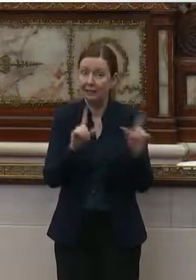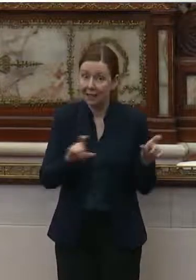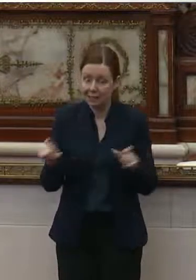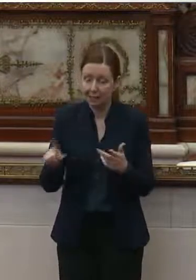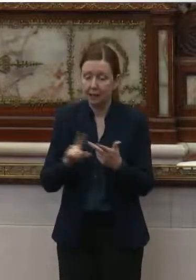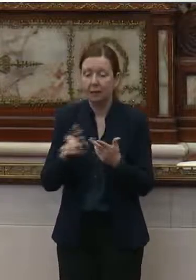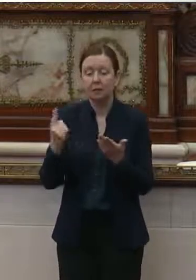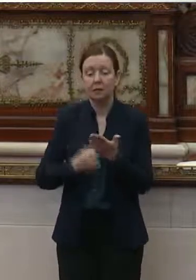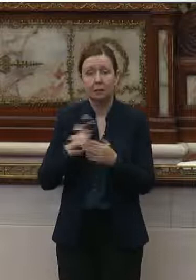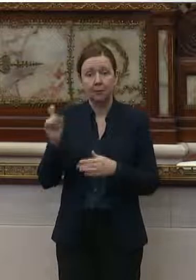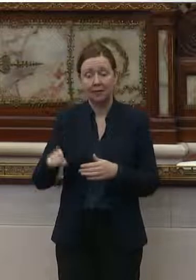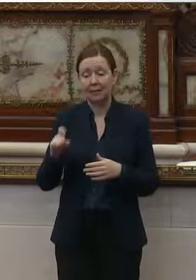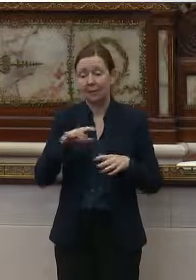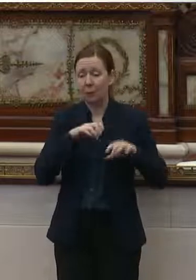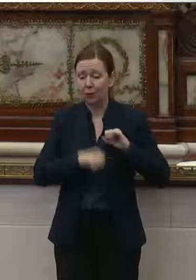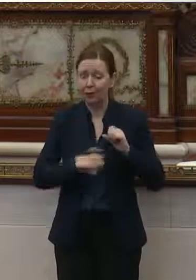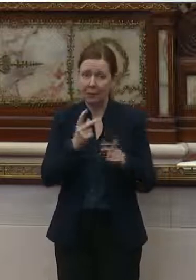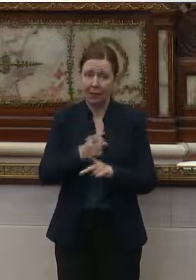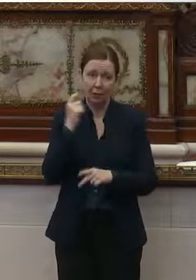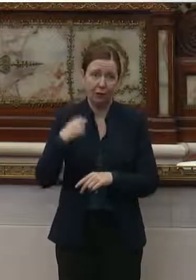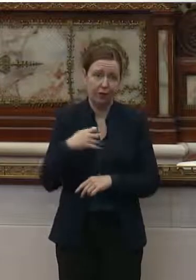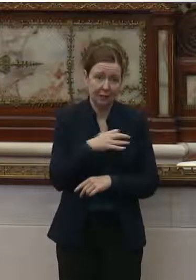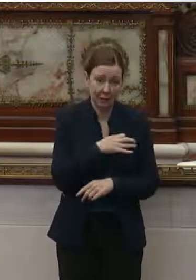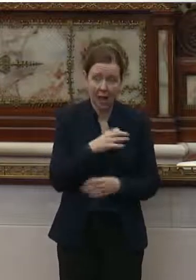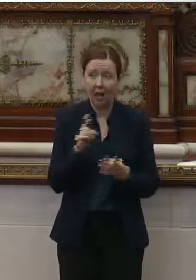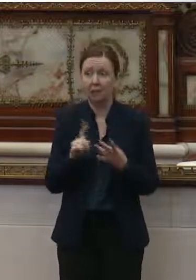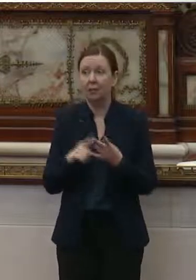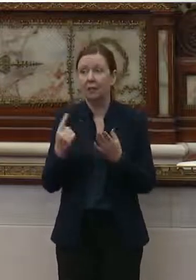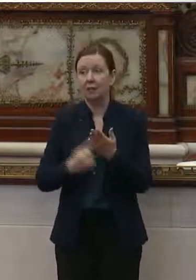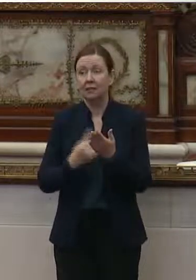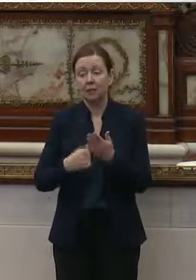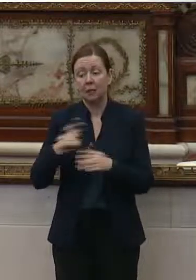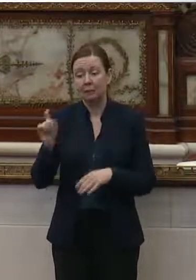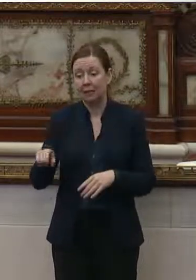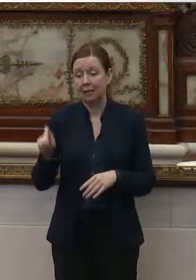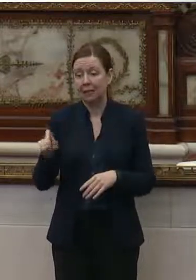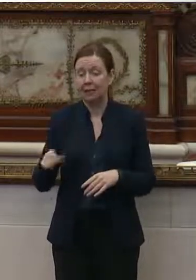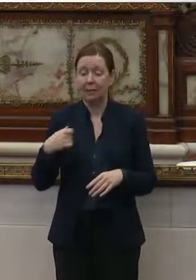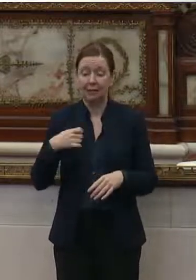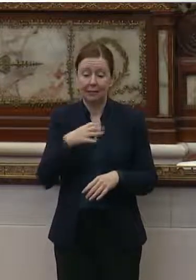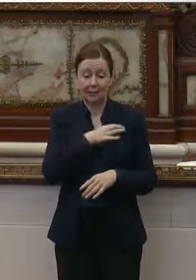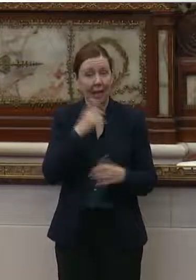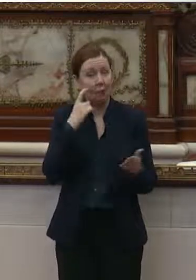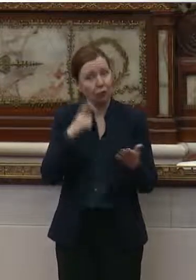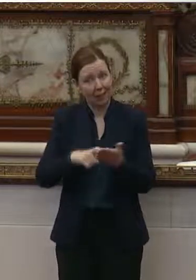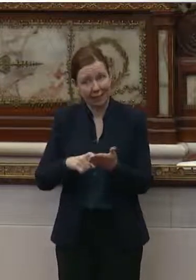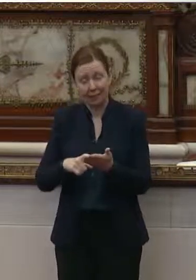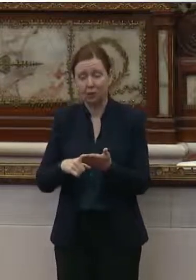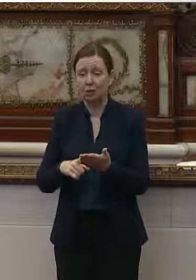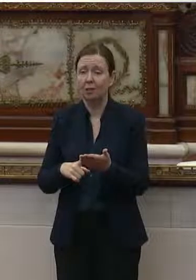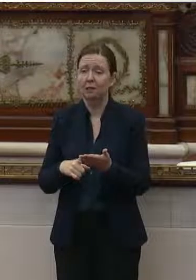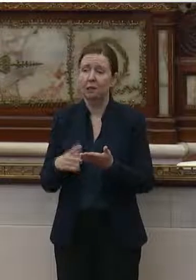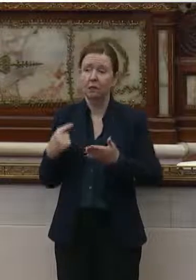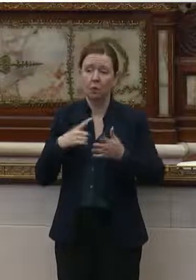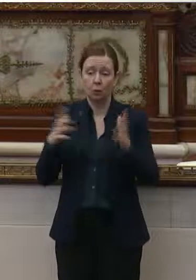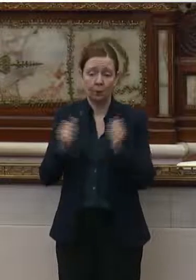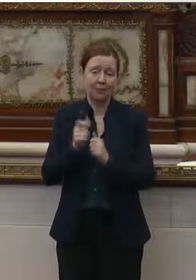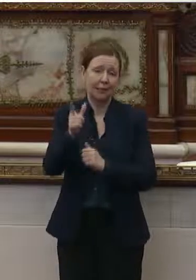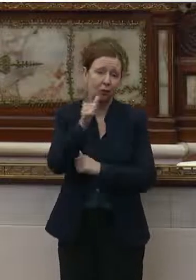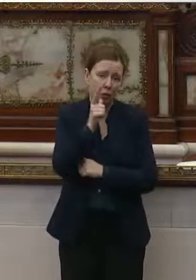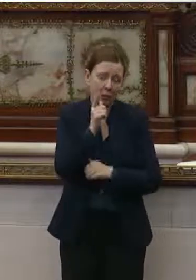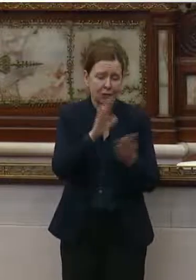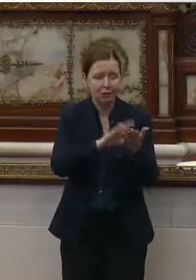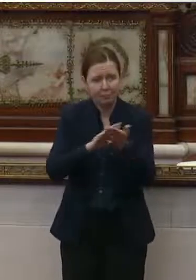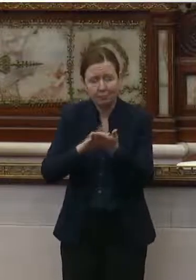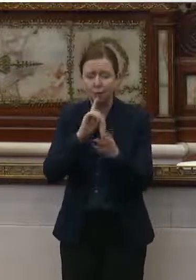Sometimes they needed bereavement care for their staff. Sometimes they needed staff recognition. We put together lunches and other